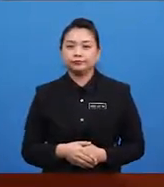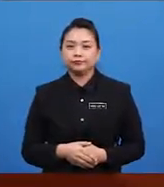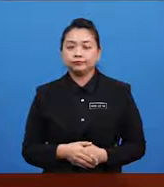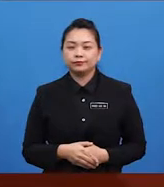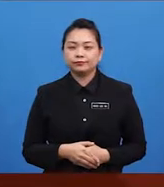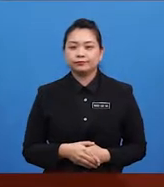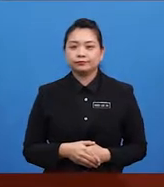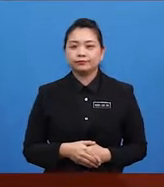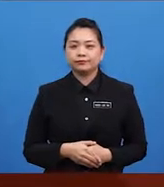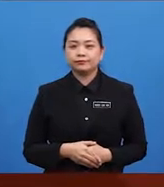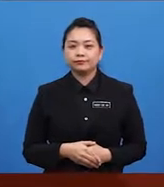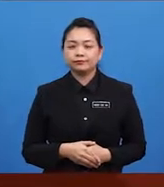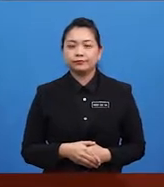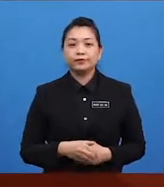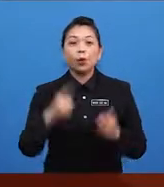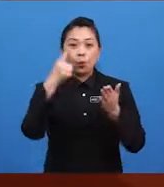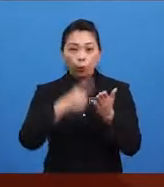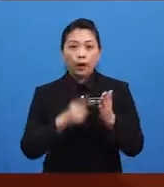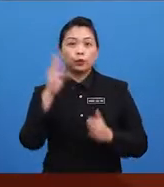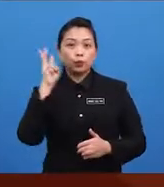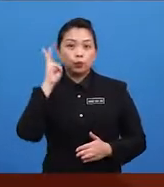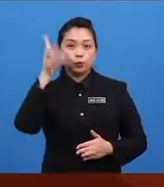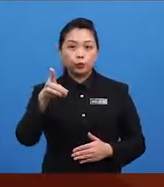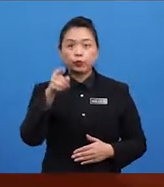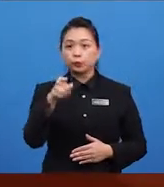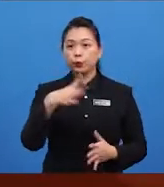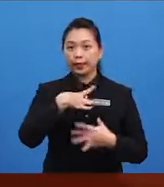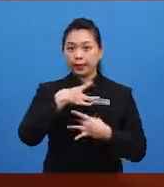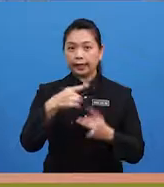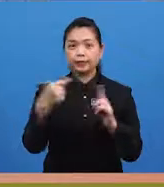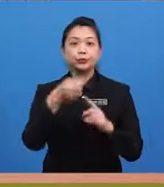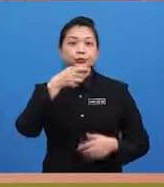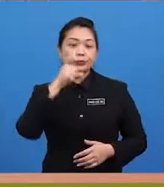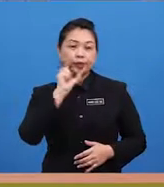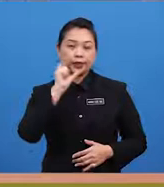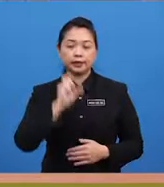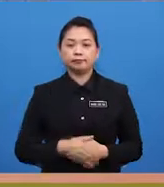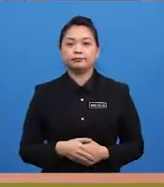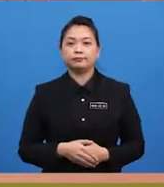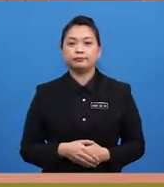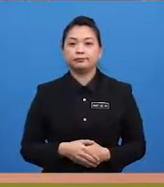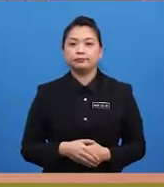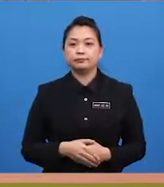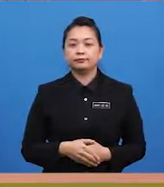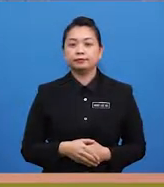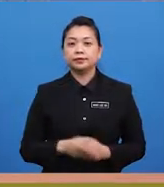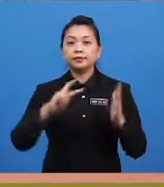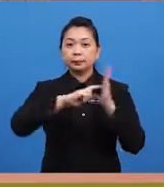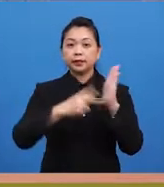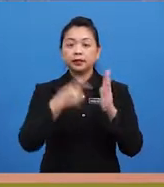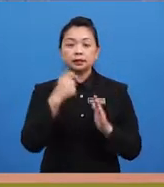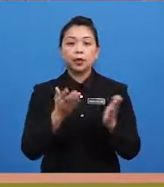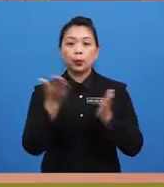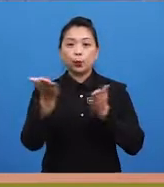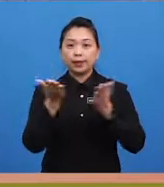Yolo. Yolo. What would you like to drink? This means the waiter is